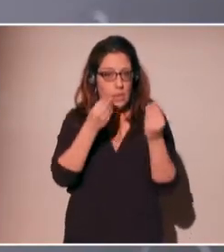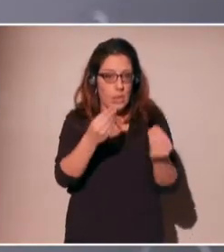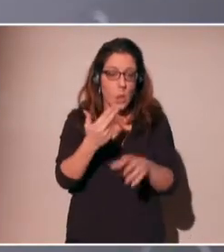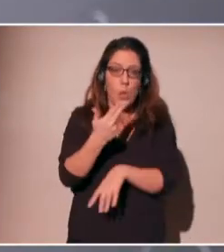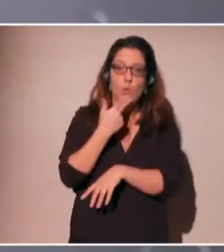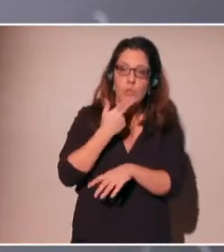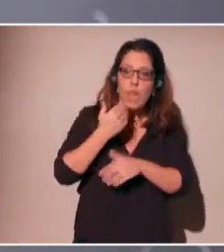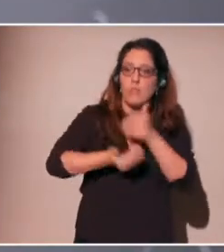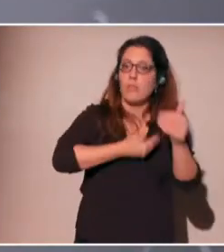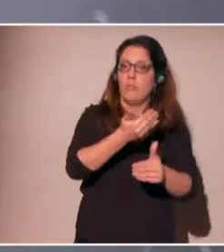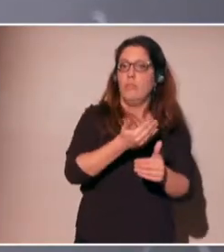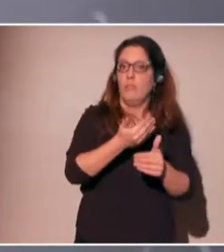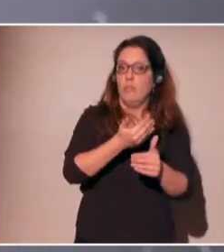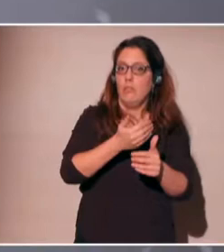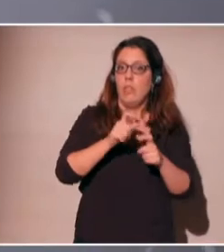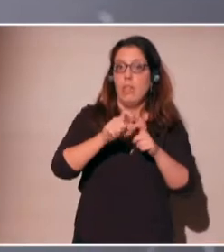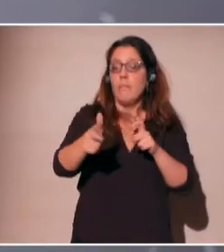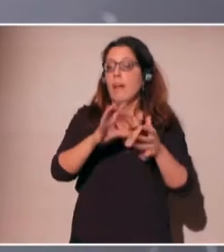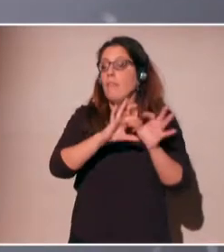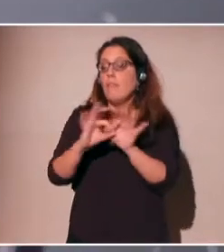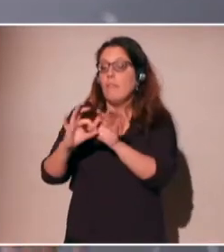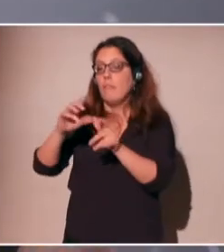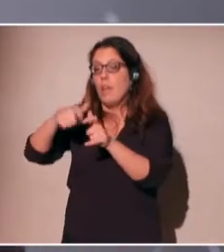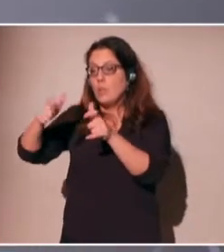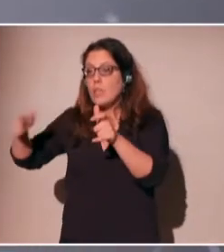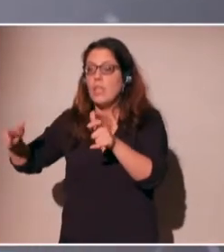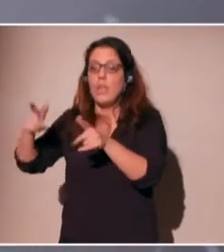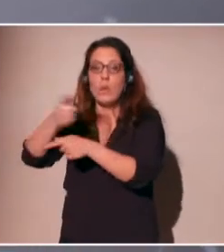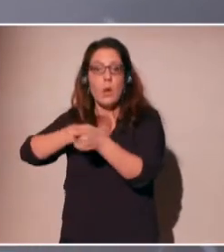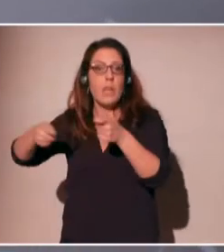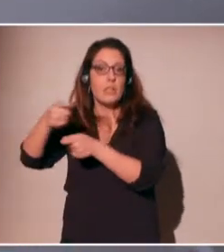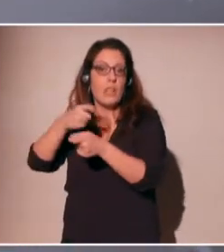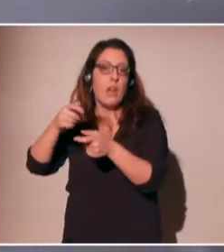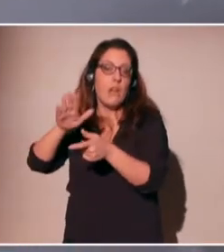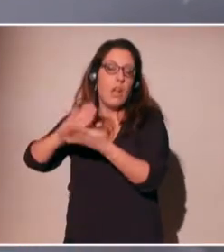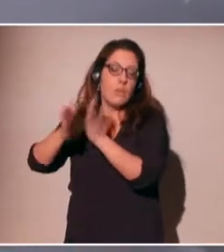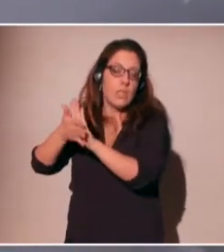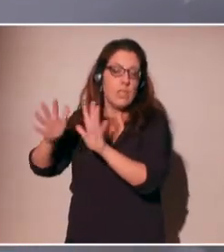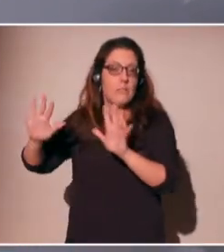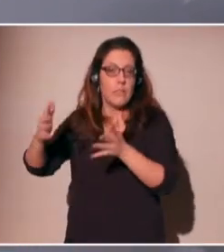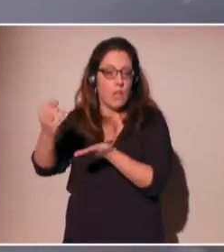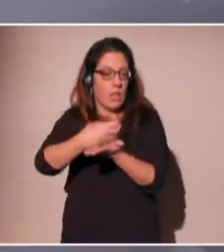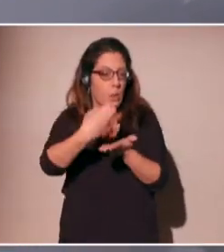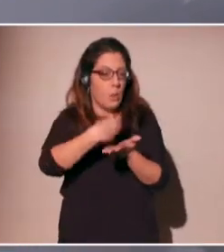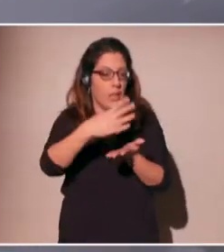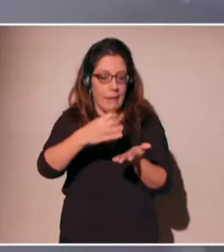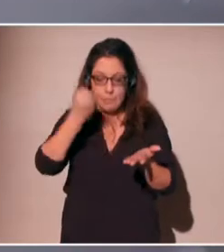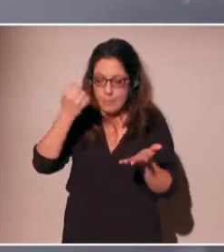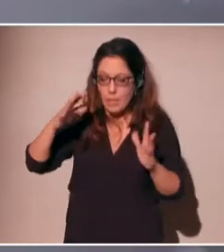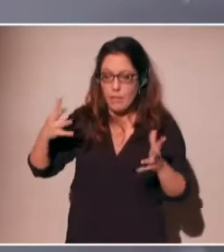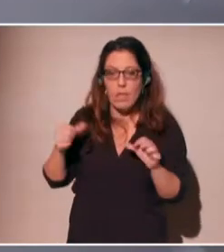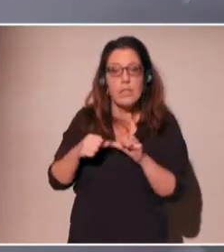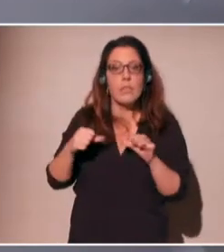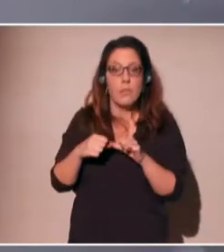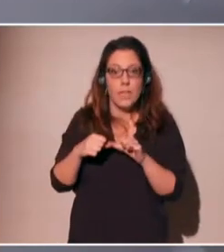tools. It's going to give us the way to understand and learn it and tools. And then you can respond either through